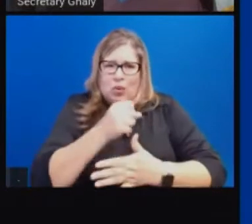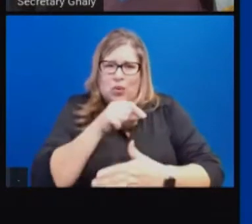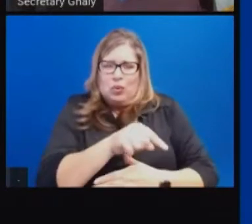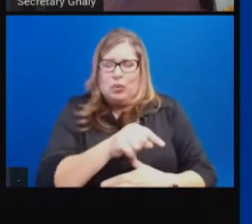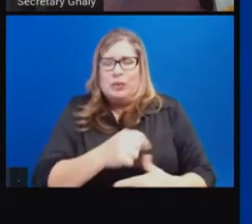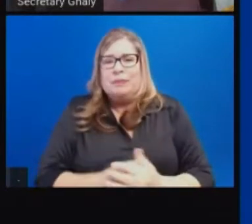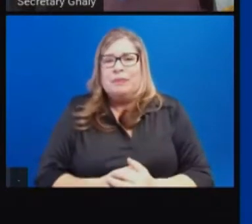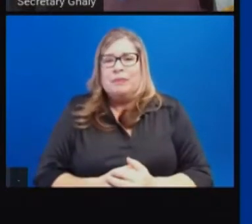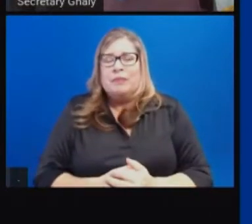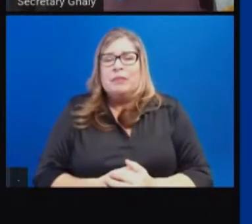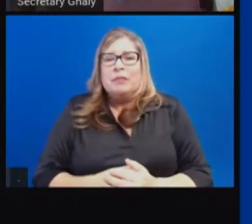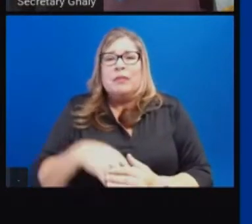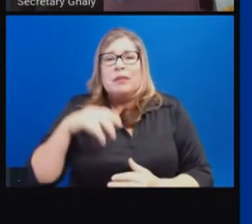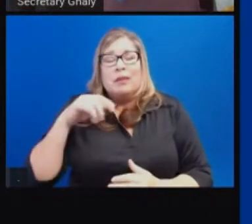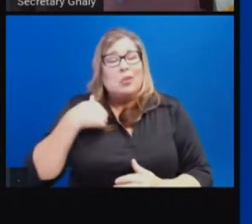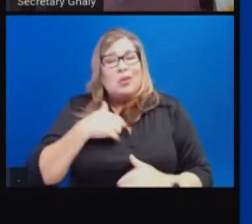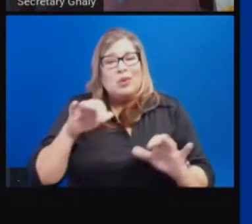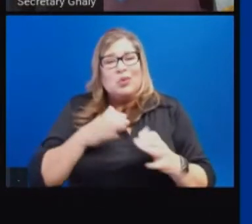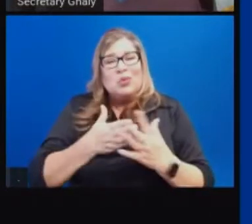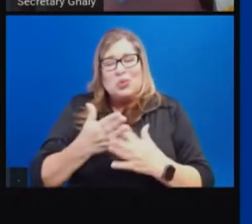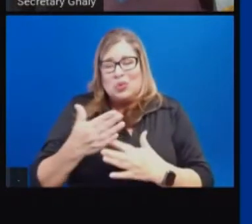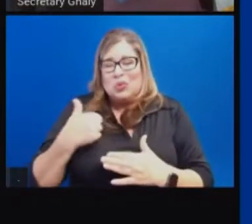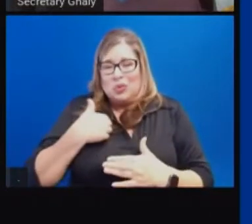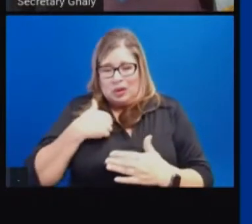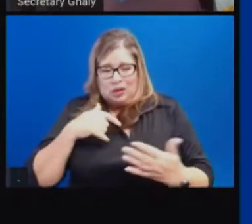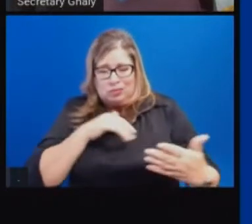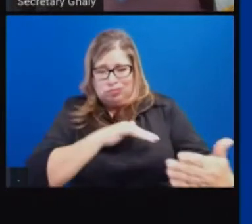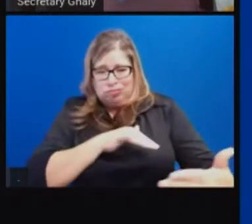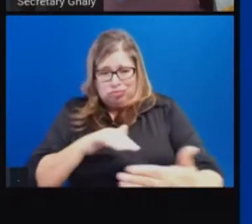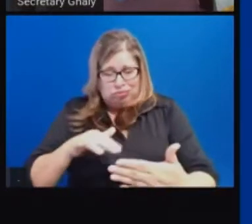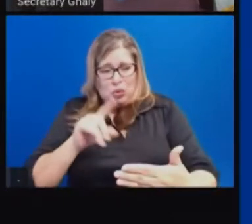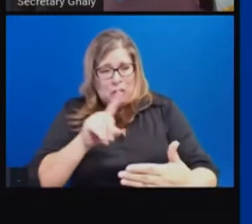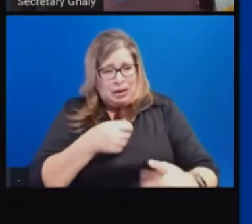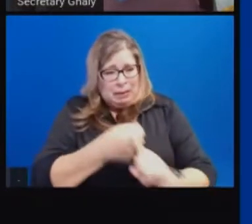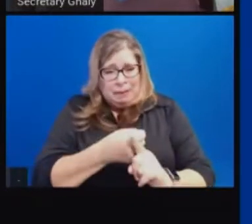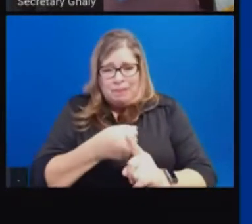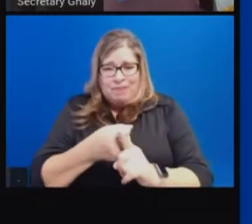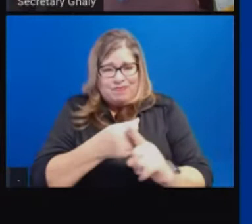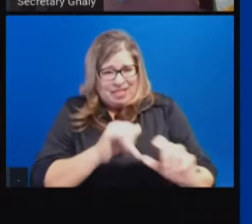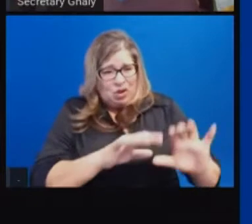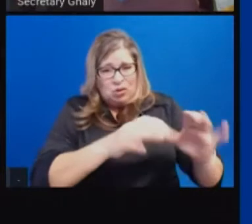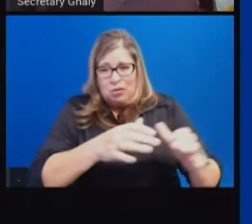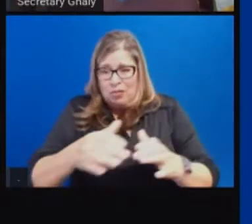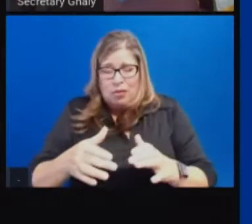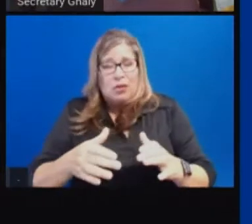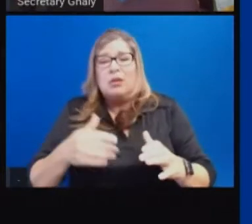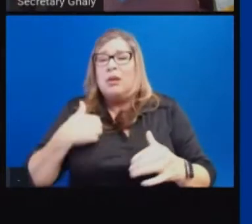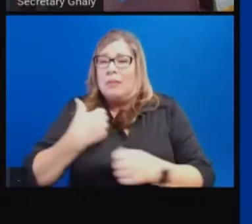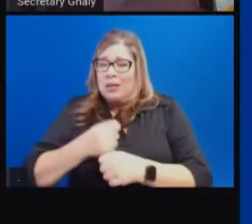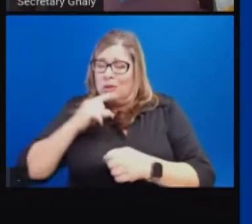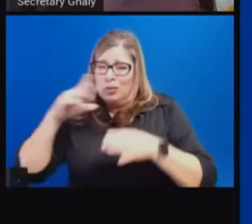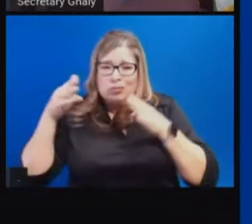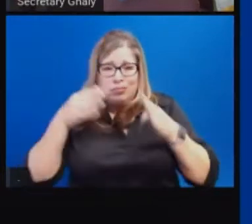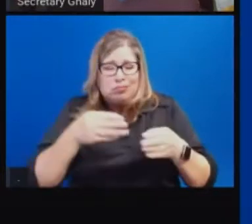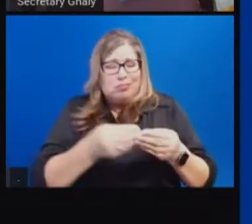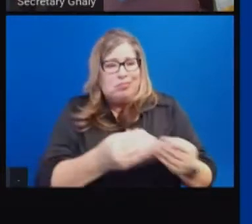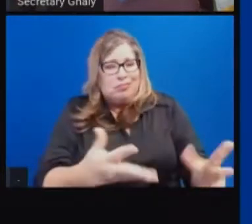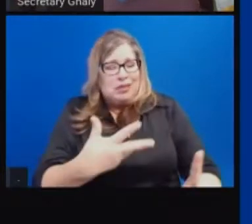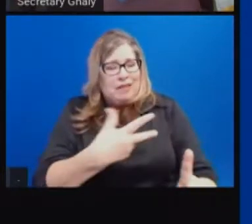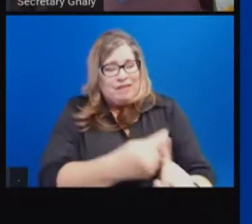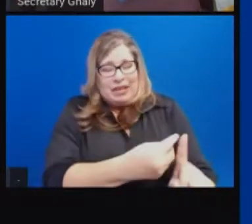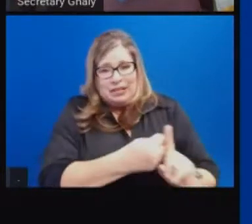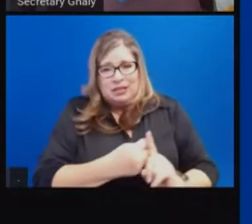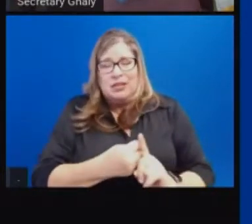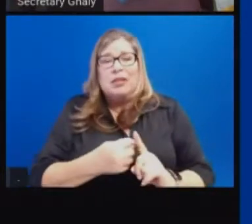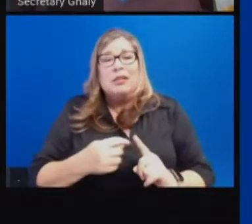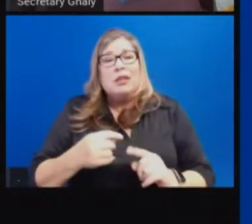teams at California Health and Human Services and California Department of Public Health with all of our local partners, to me